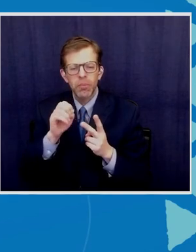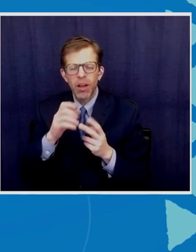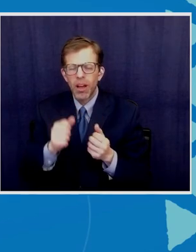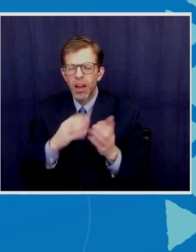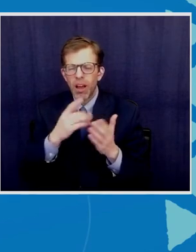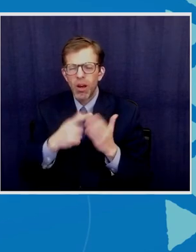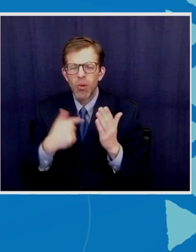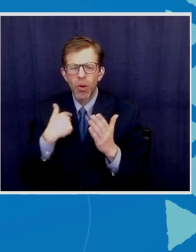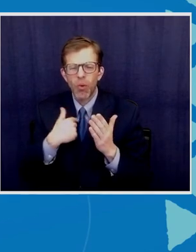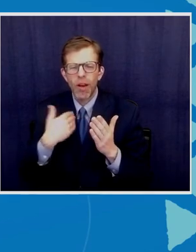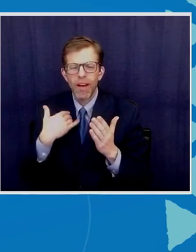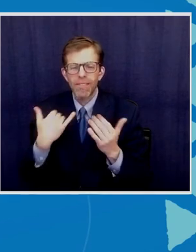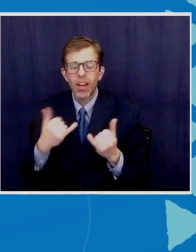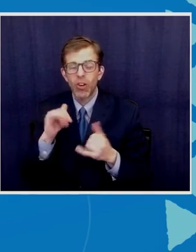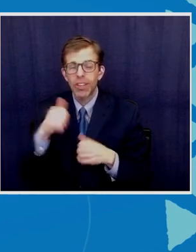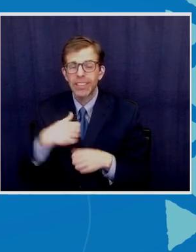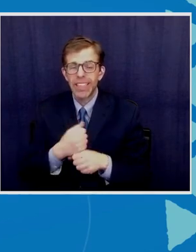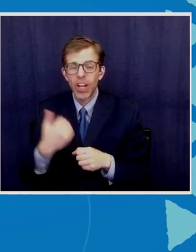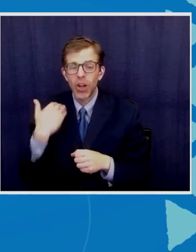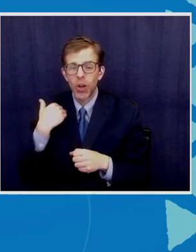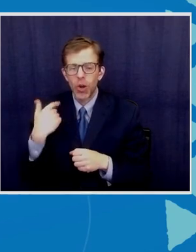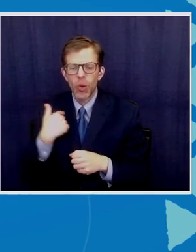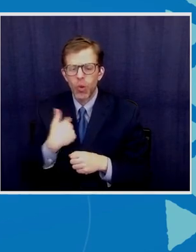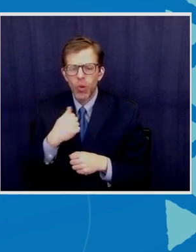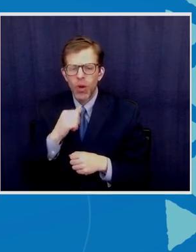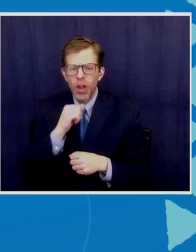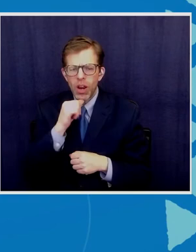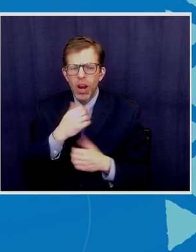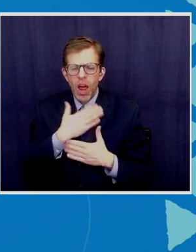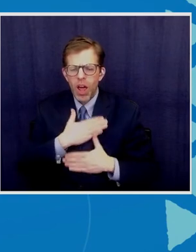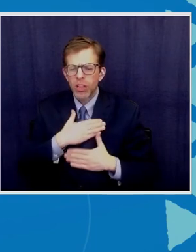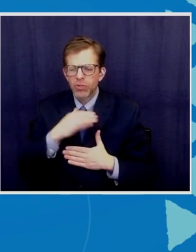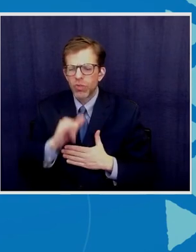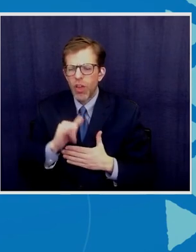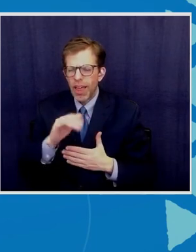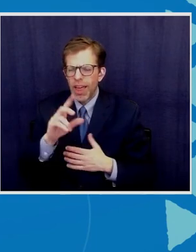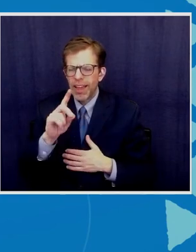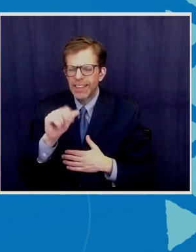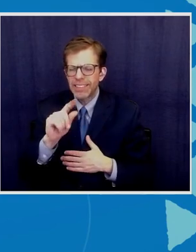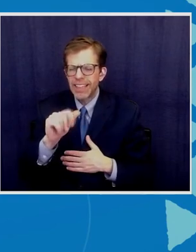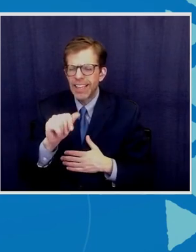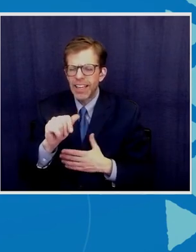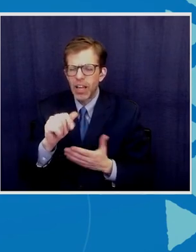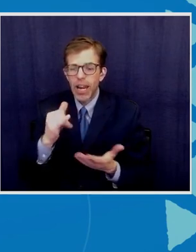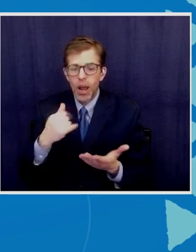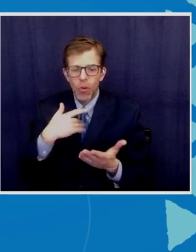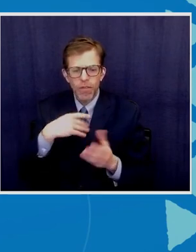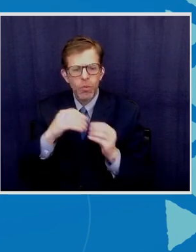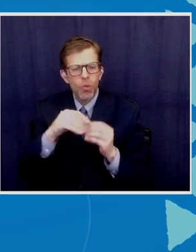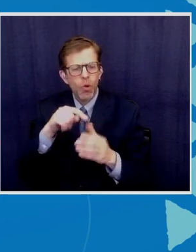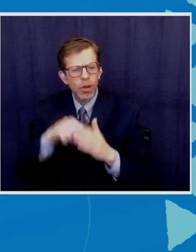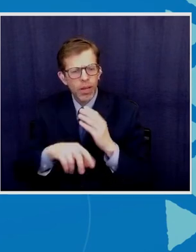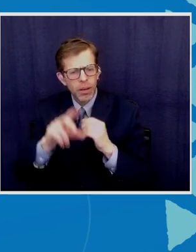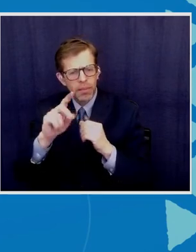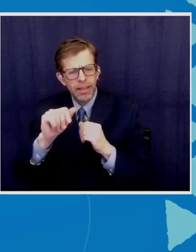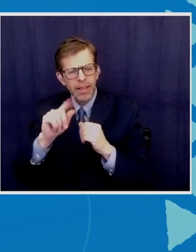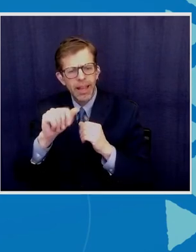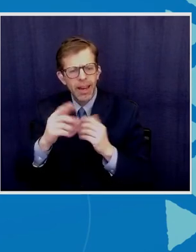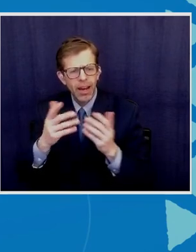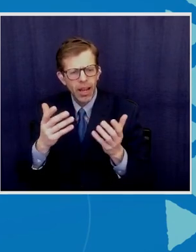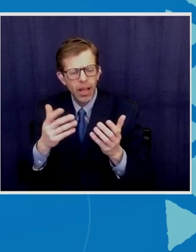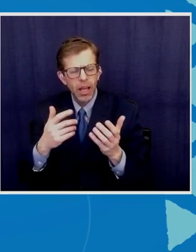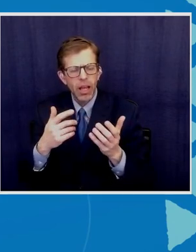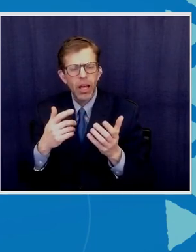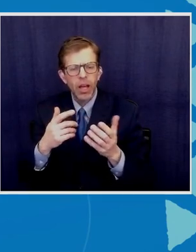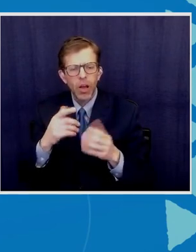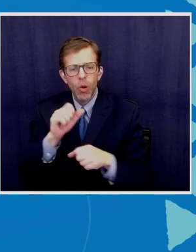10 years ago we are not enjoying this kind of data now we have the very good data we need to work on the website